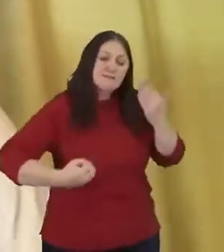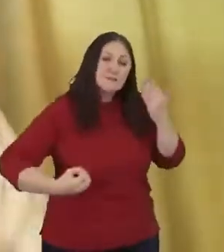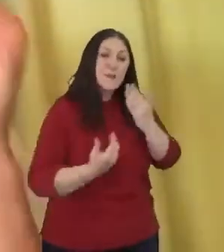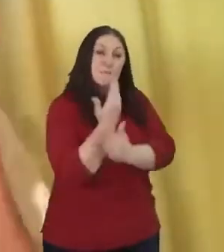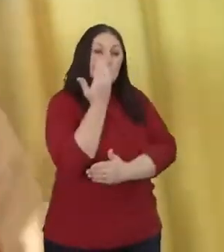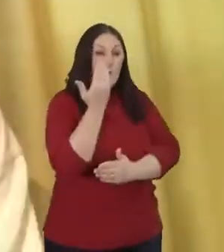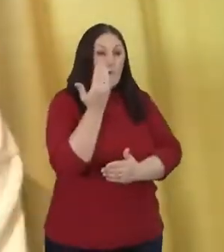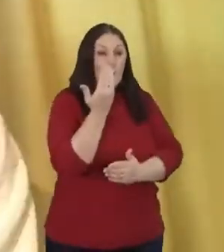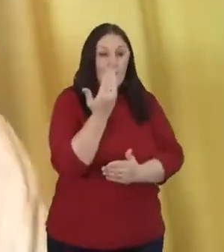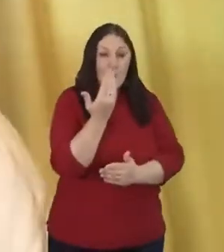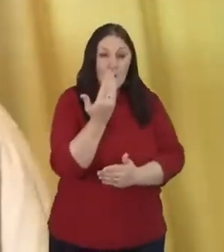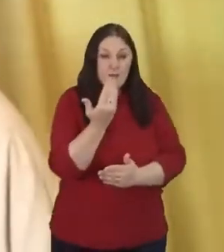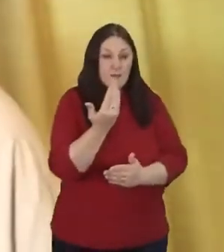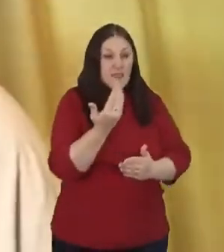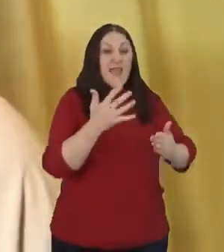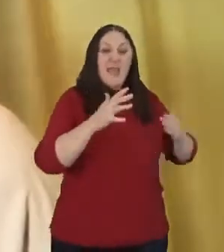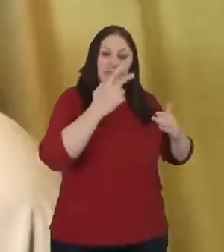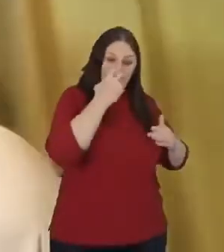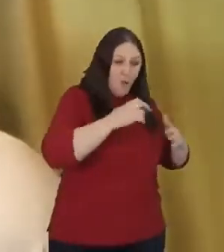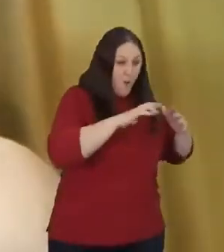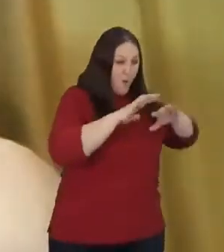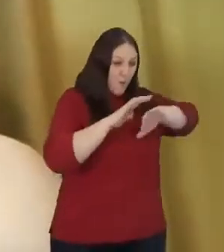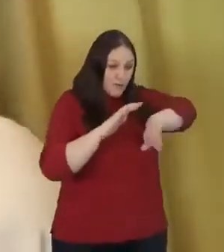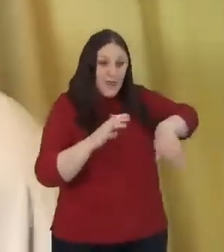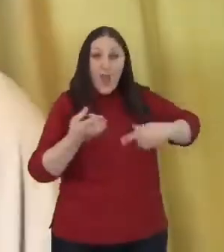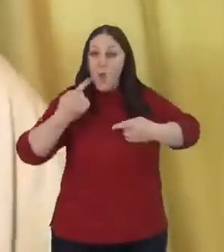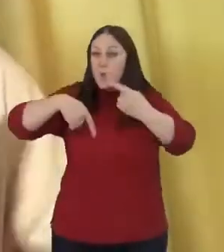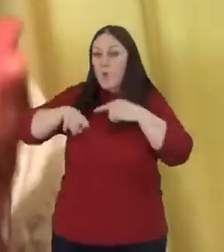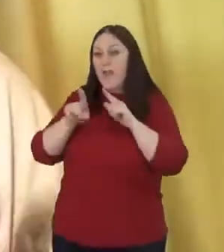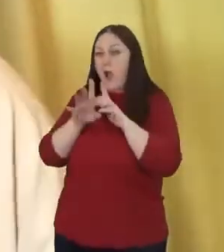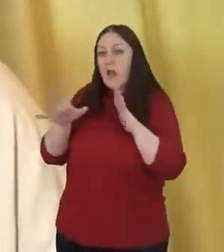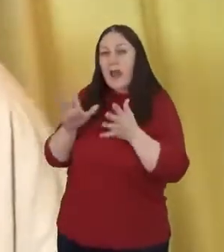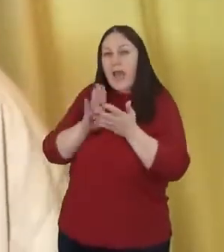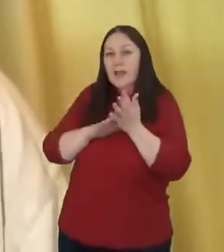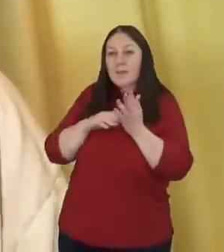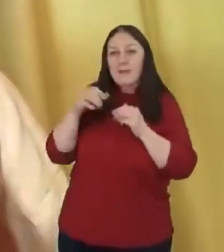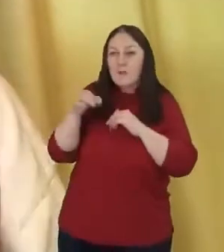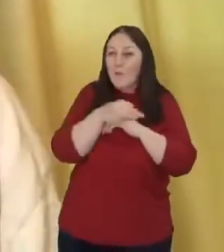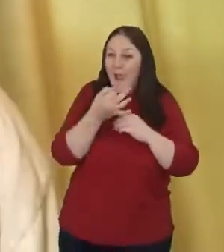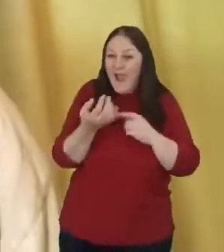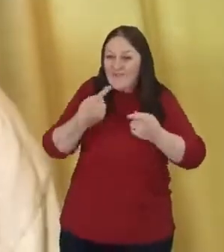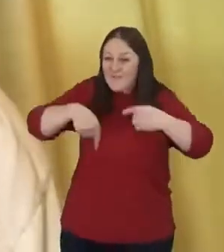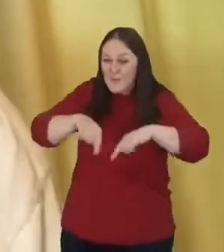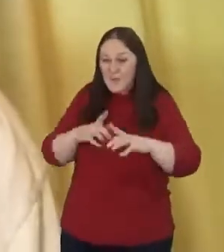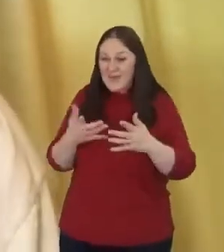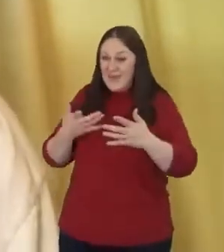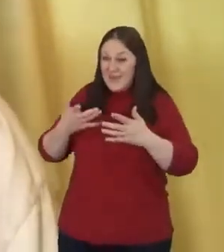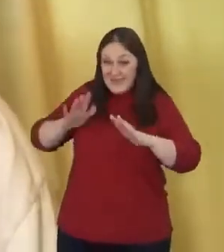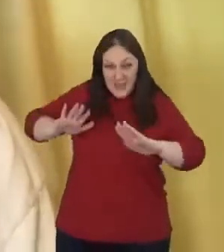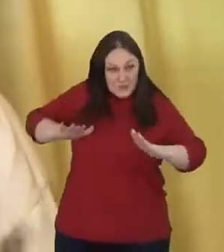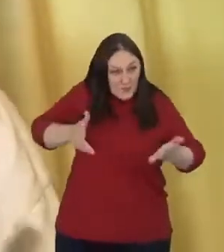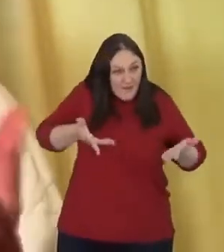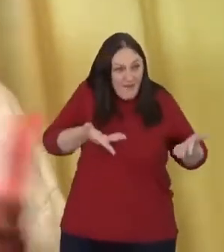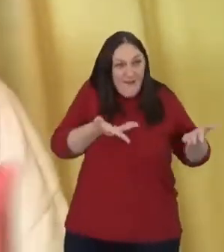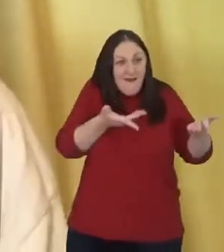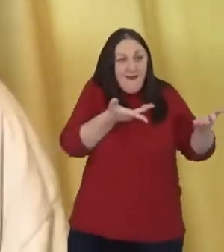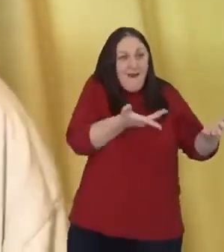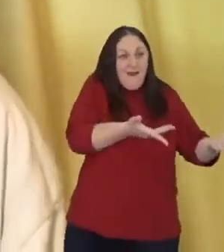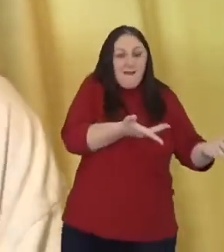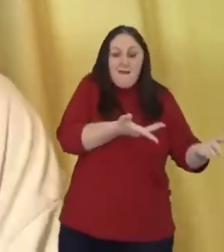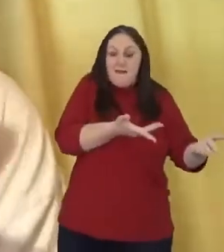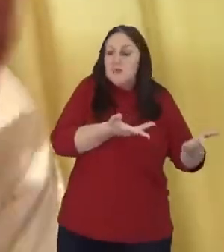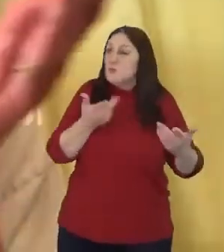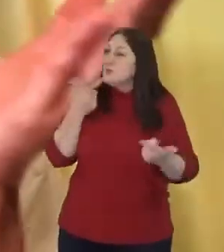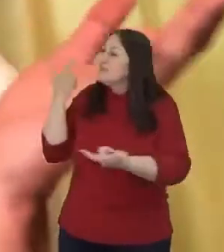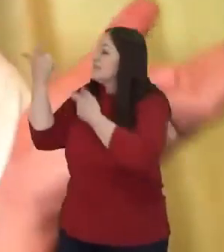of the old one. And we get to be the midwives. We get to give birth to a new world. We get to seek the kingdom